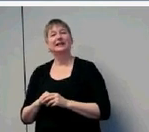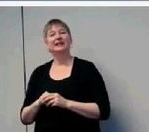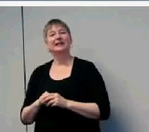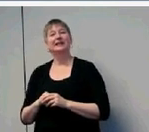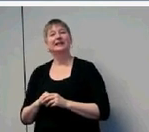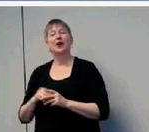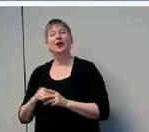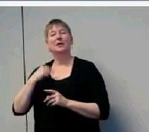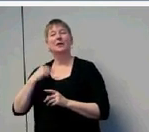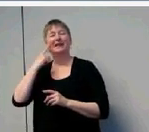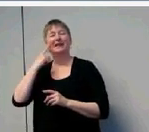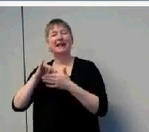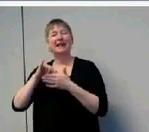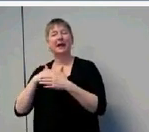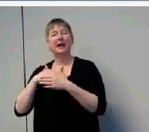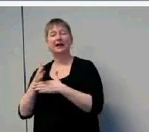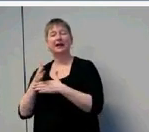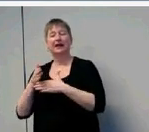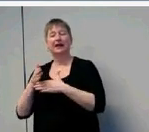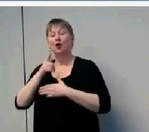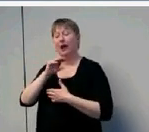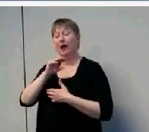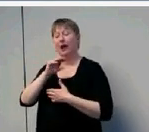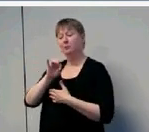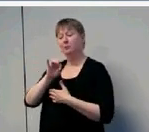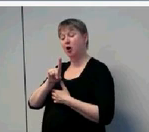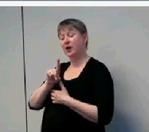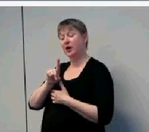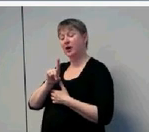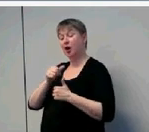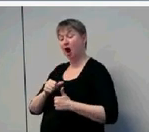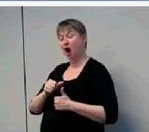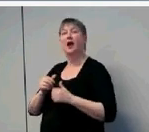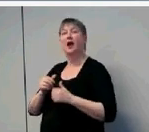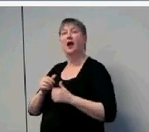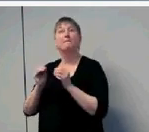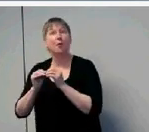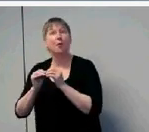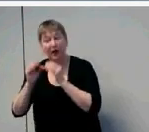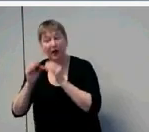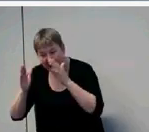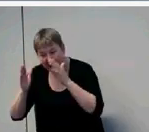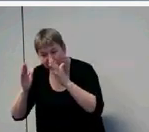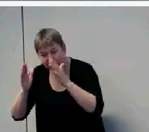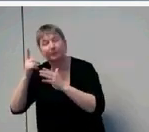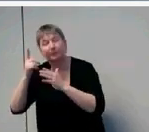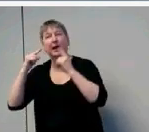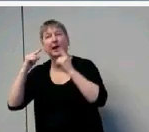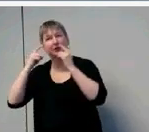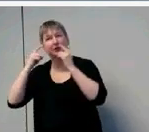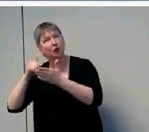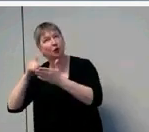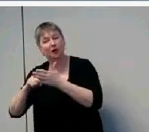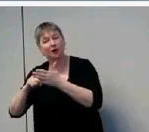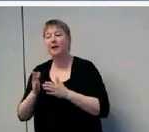spot. The children with moderate loss get a lot of attention because it's significant enough. Whereas the children with